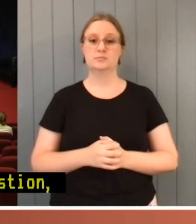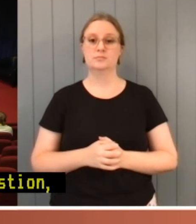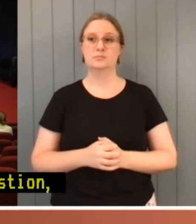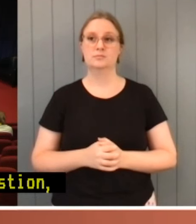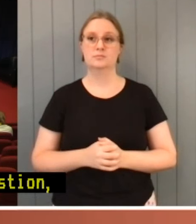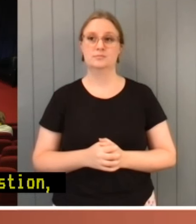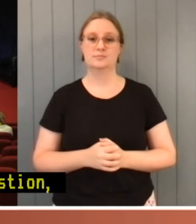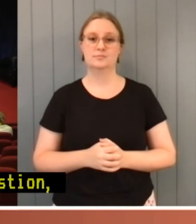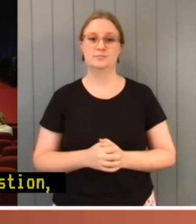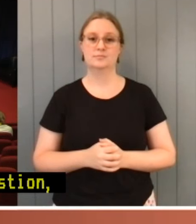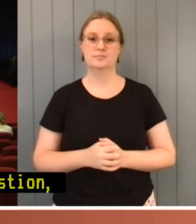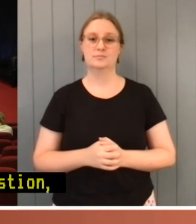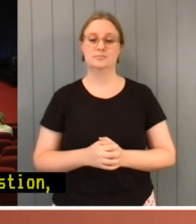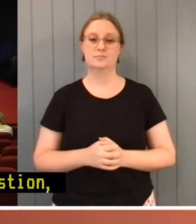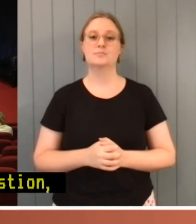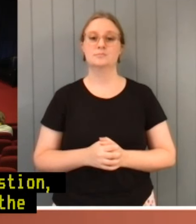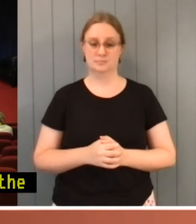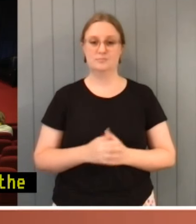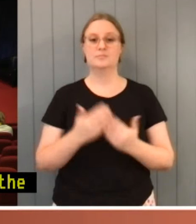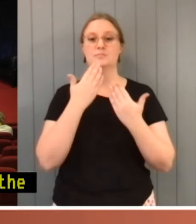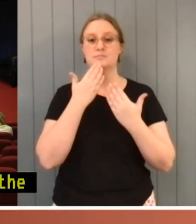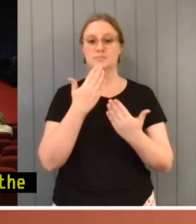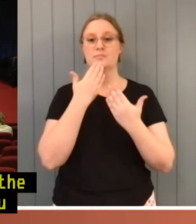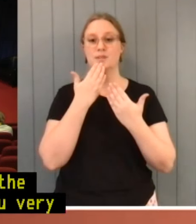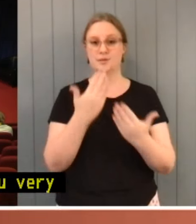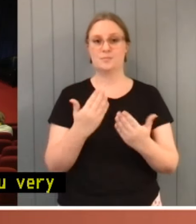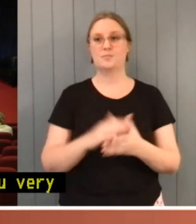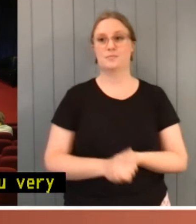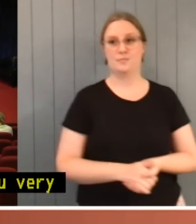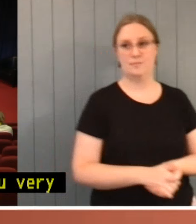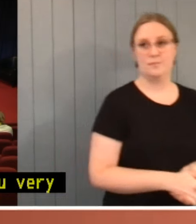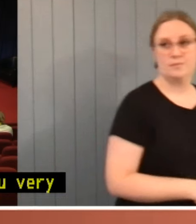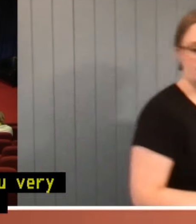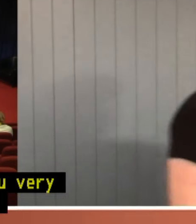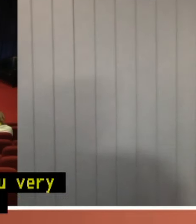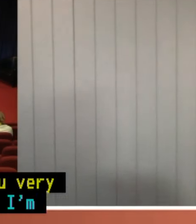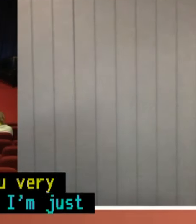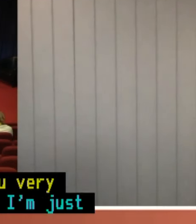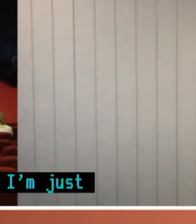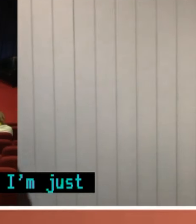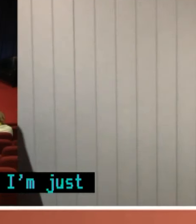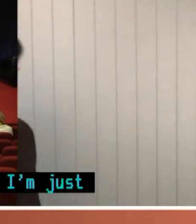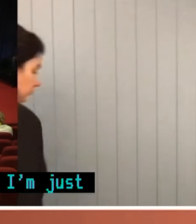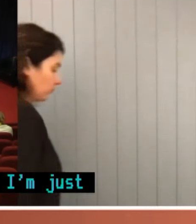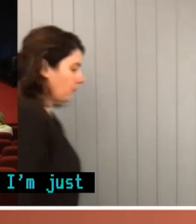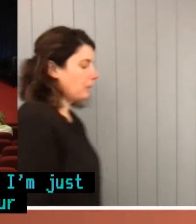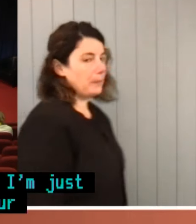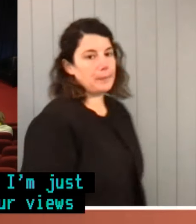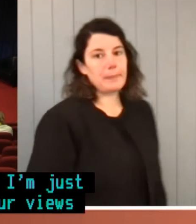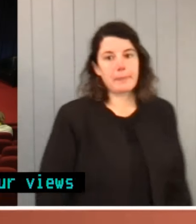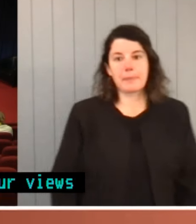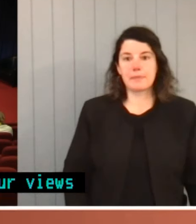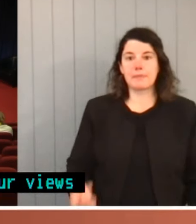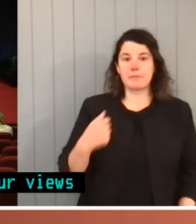Thanks so much. Thank you, Mr French. I'm just very interested to hear your views on the recent developments following the NZYQ